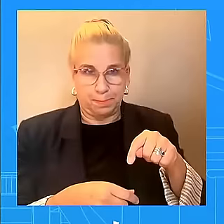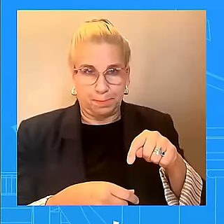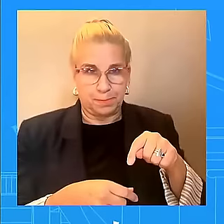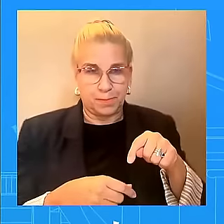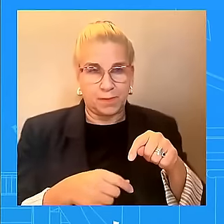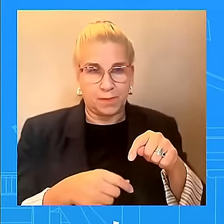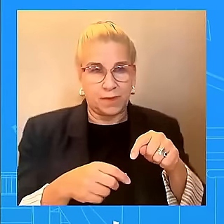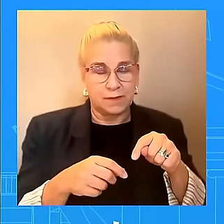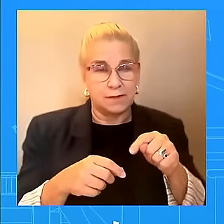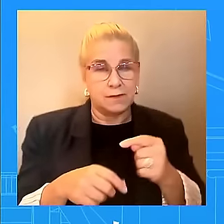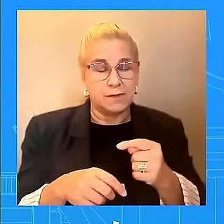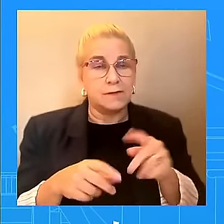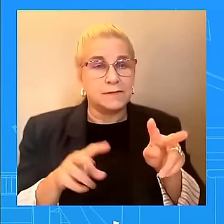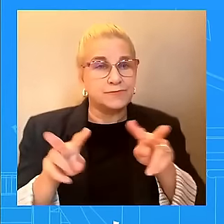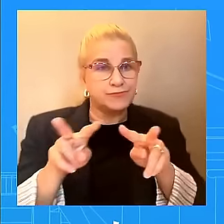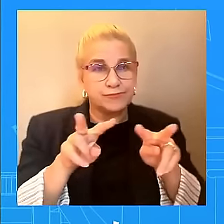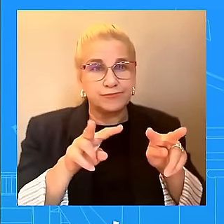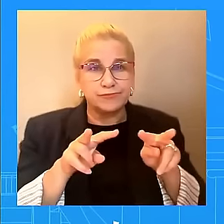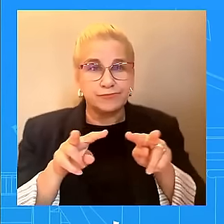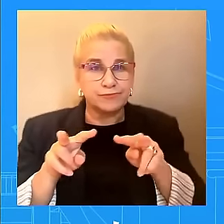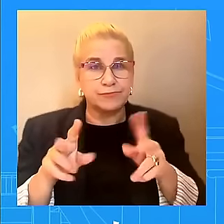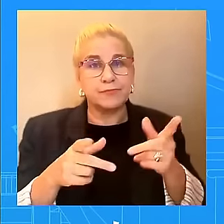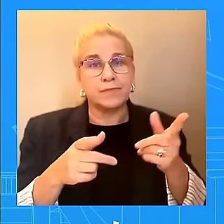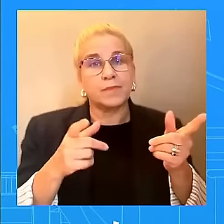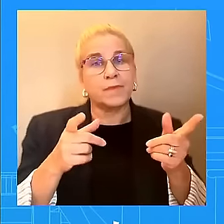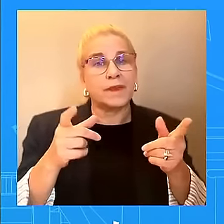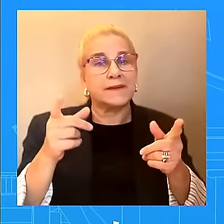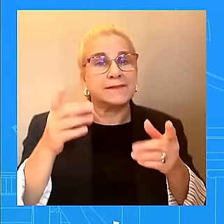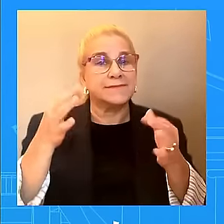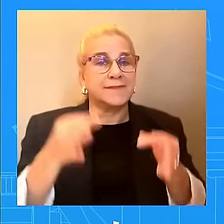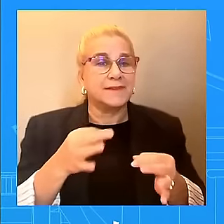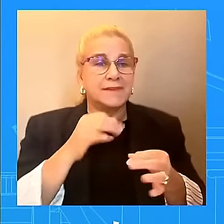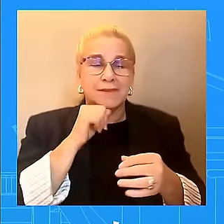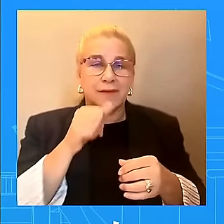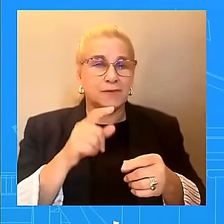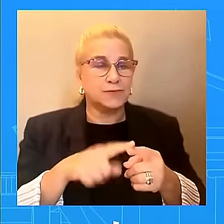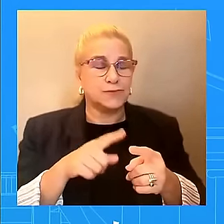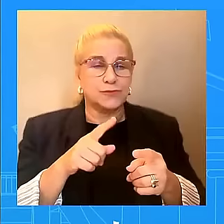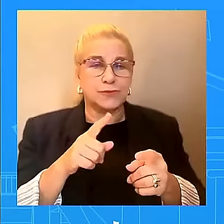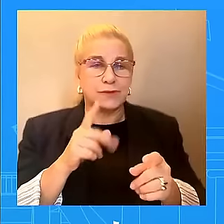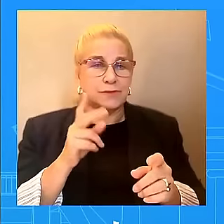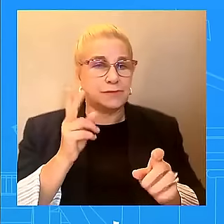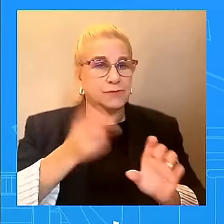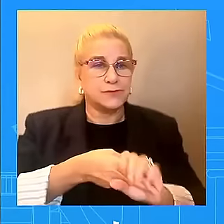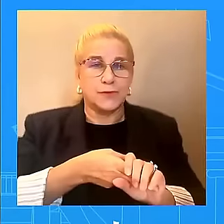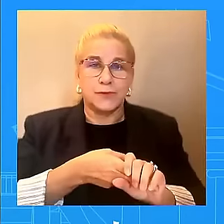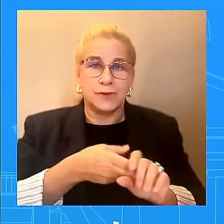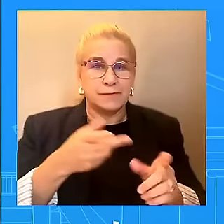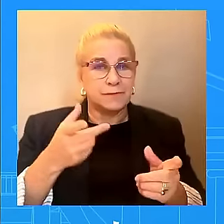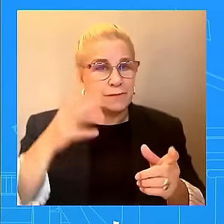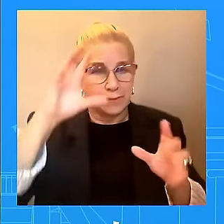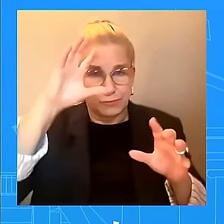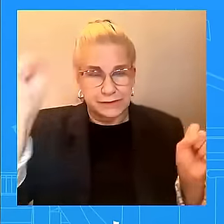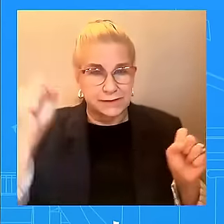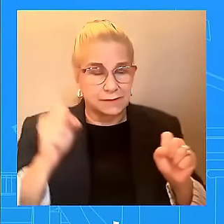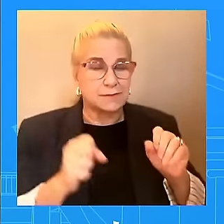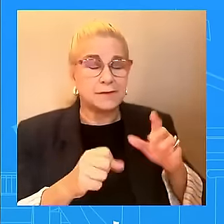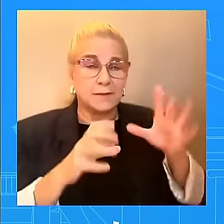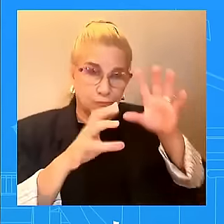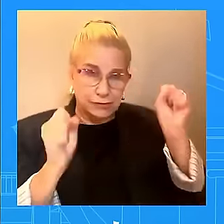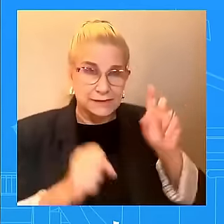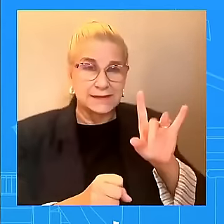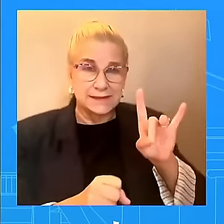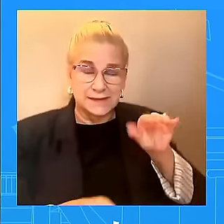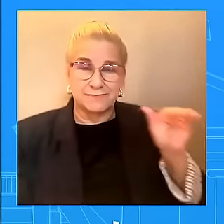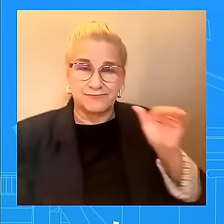attend or not be there with the President. The President has reached out around Hurricane Helene. He reached